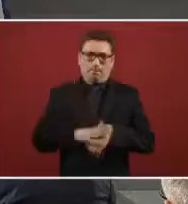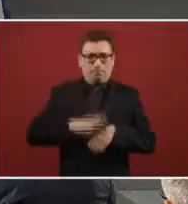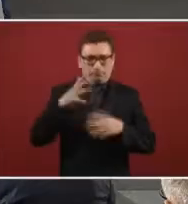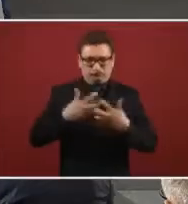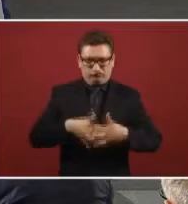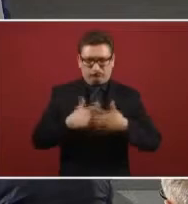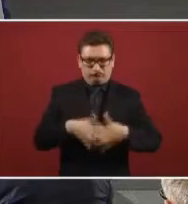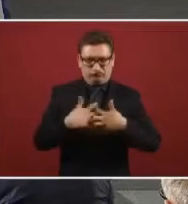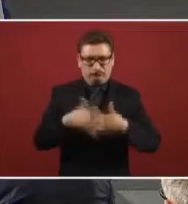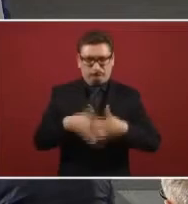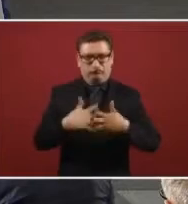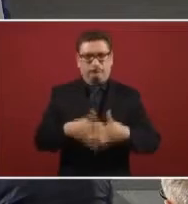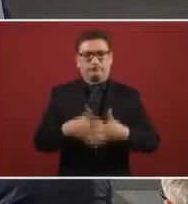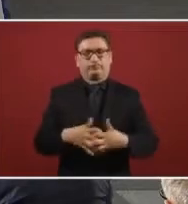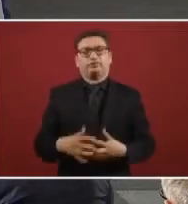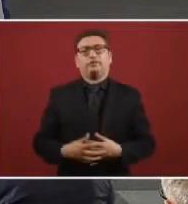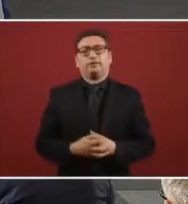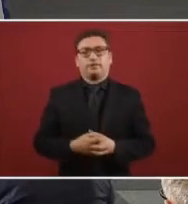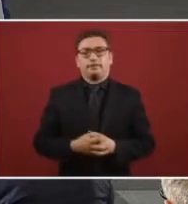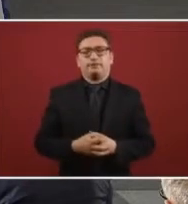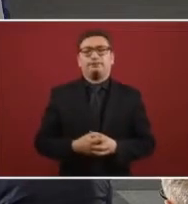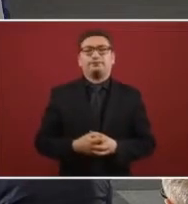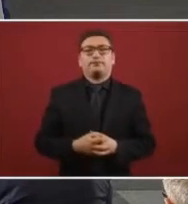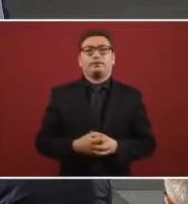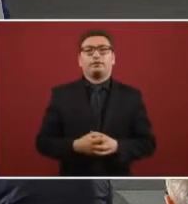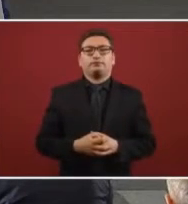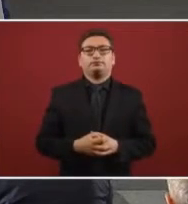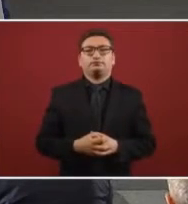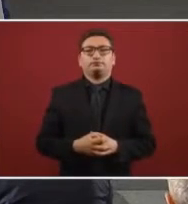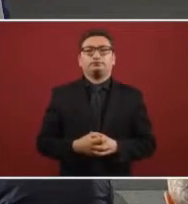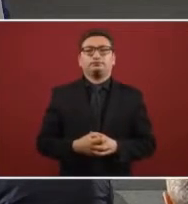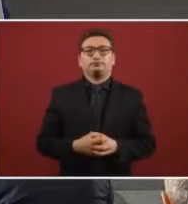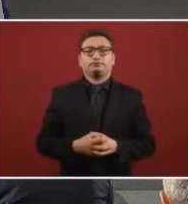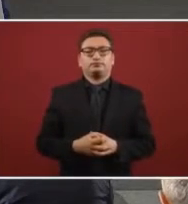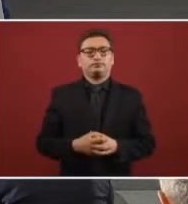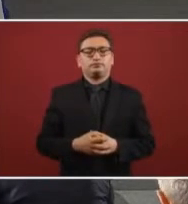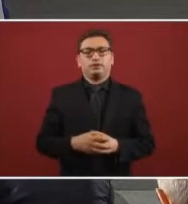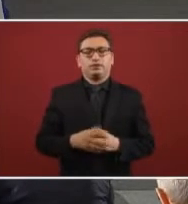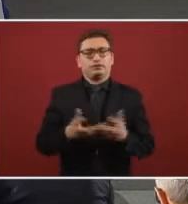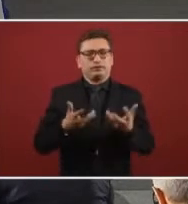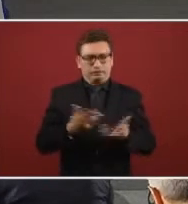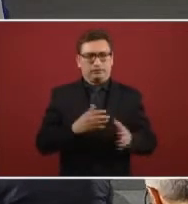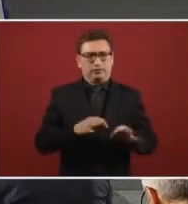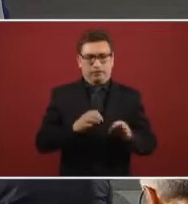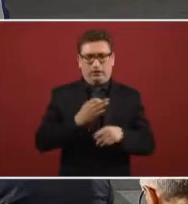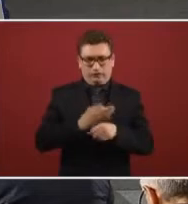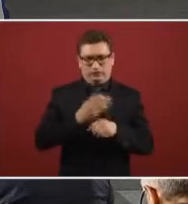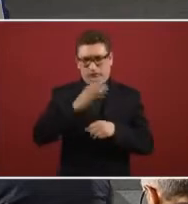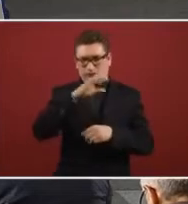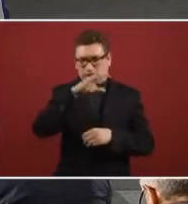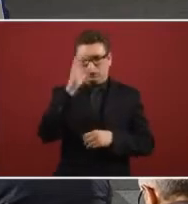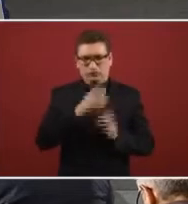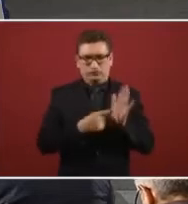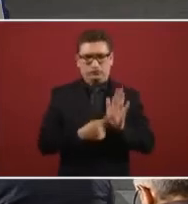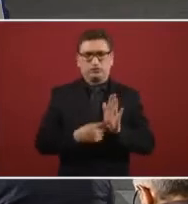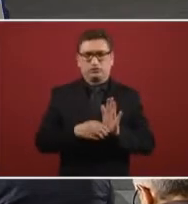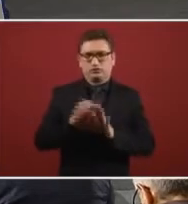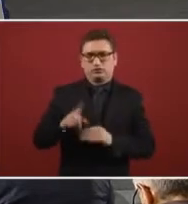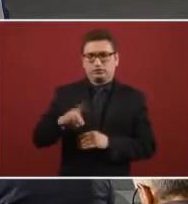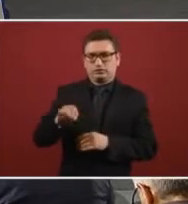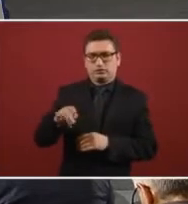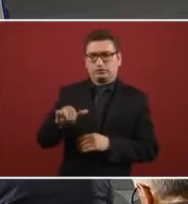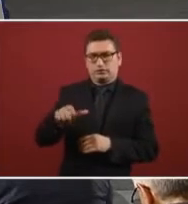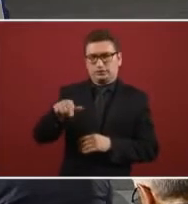refinery plants could handle more load we've done work like you can see a few pictures